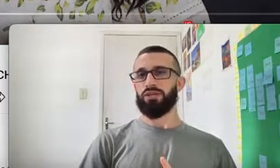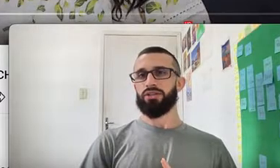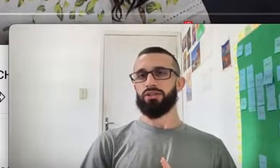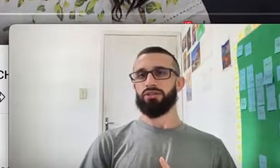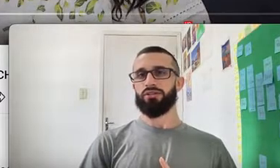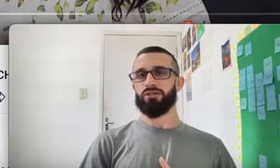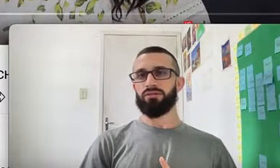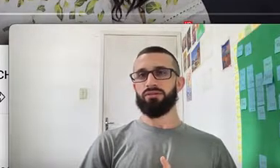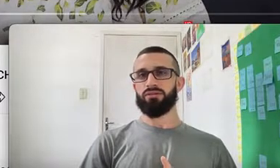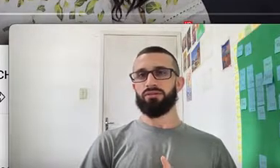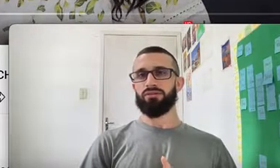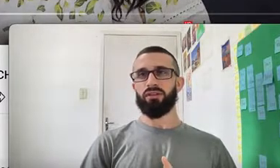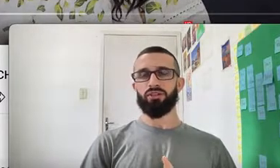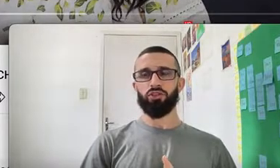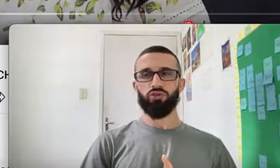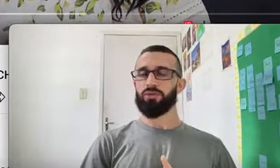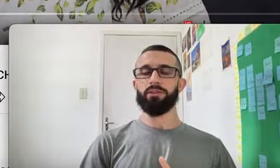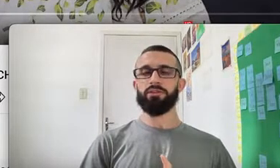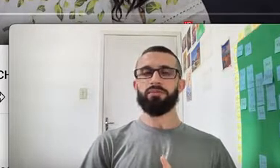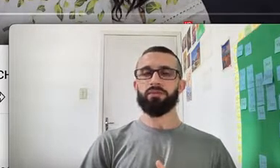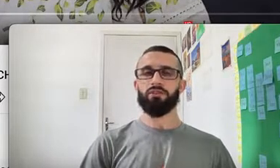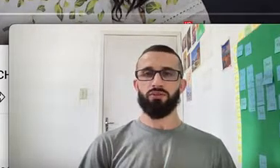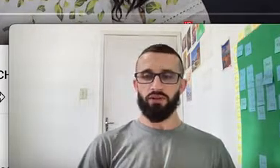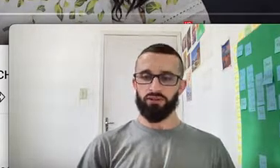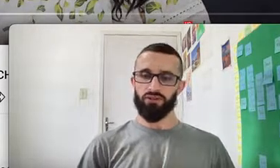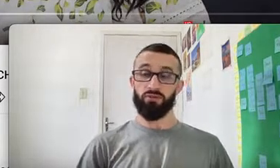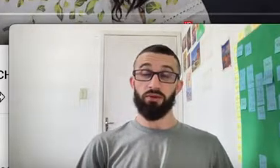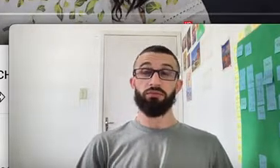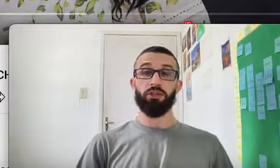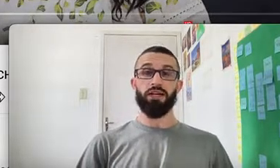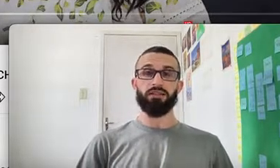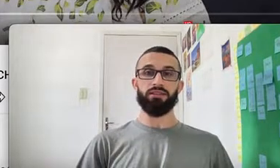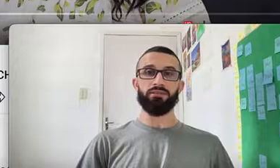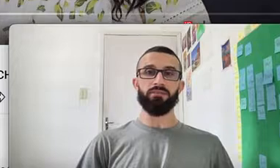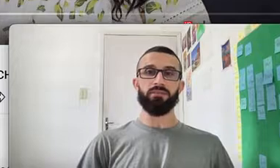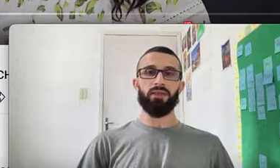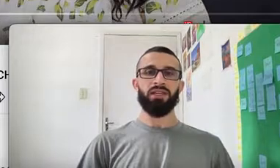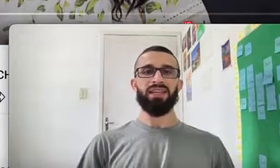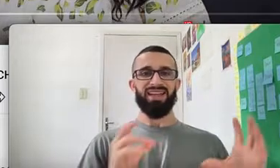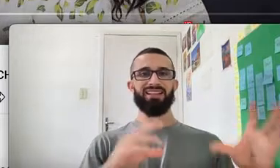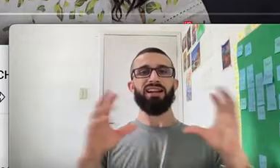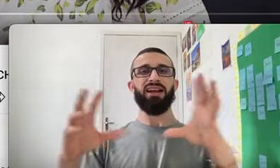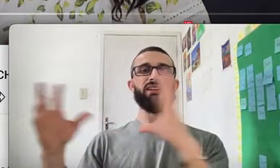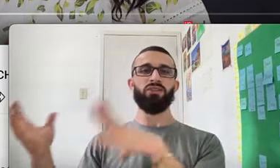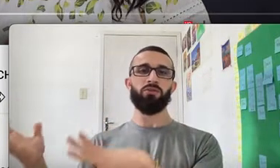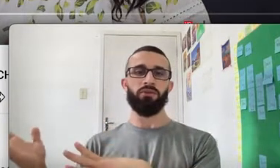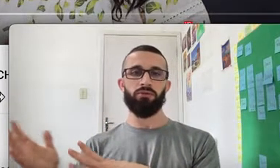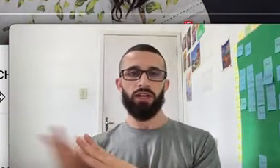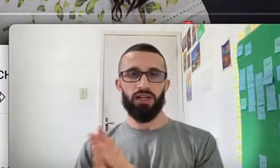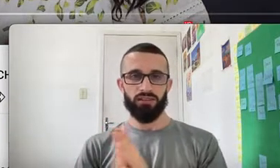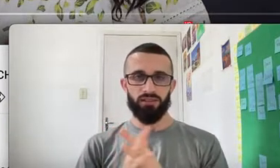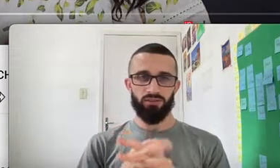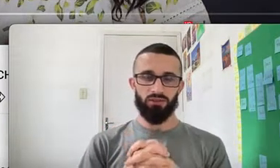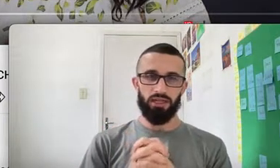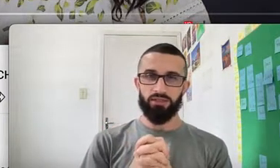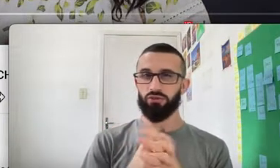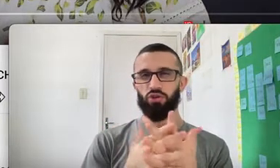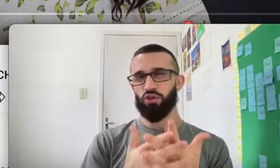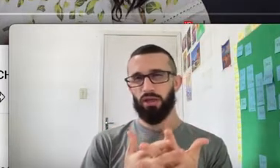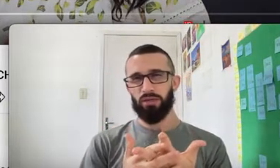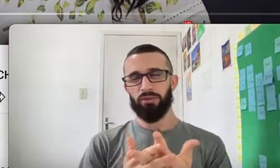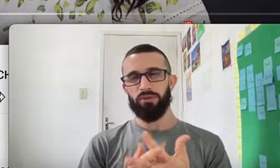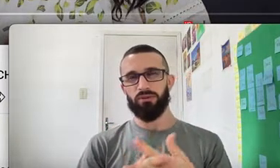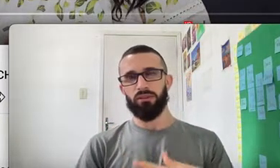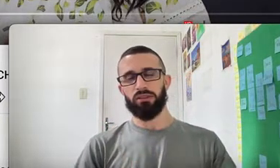Situation A Troublesome Situation Uma furada Entrar em uma furada To get